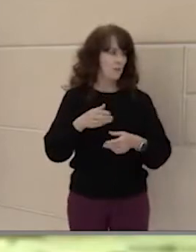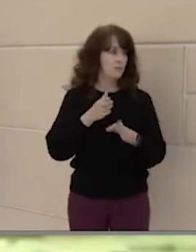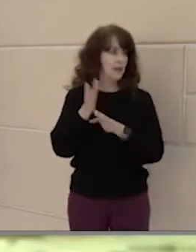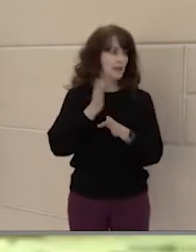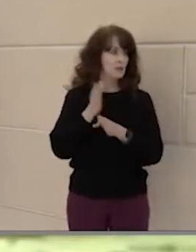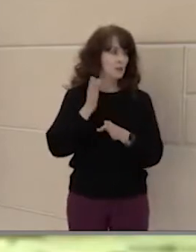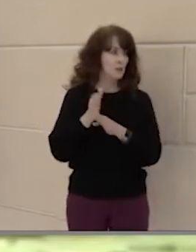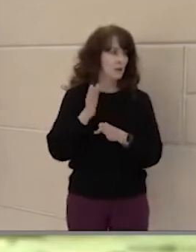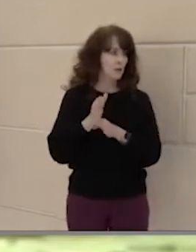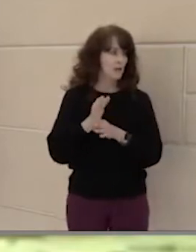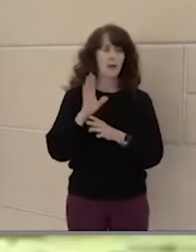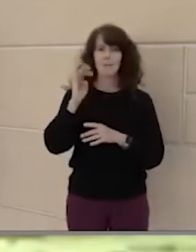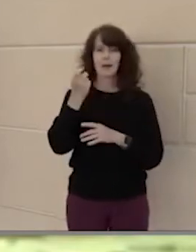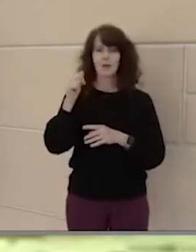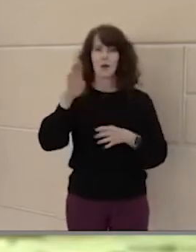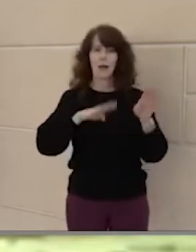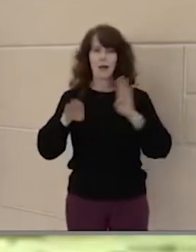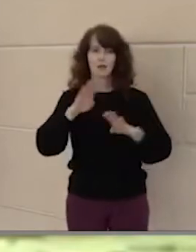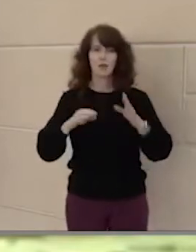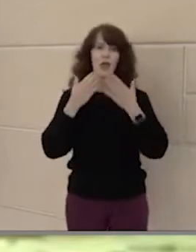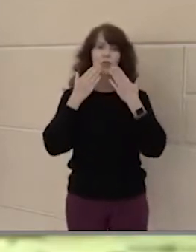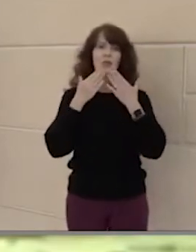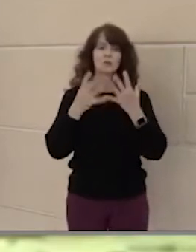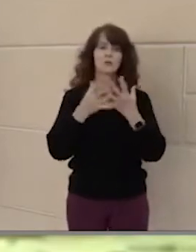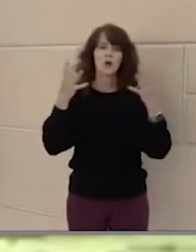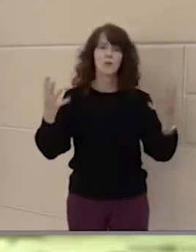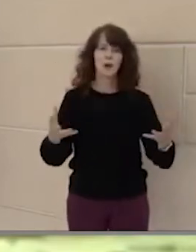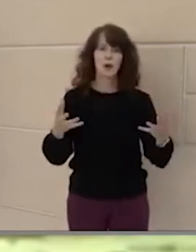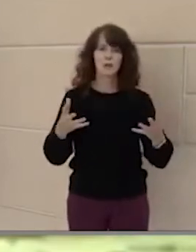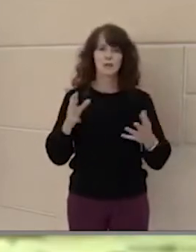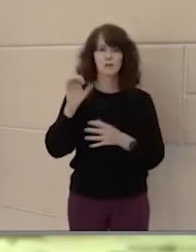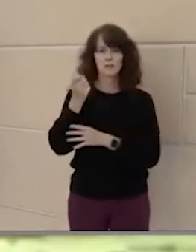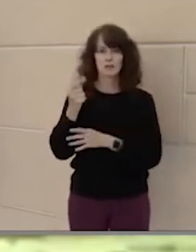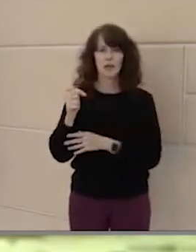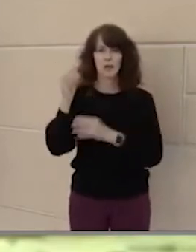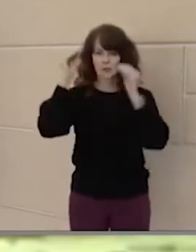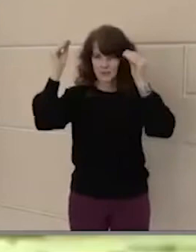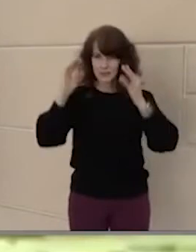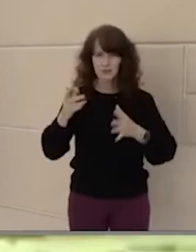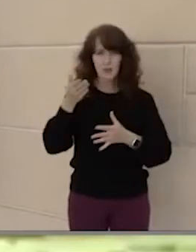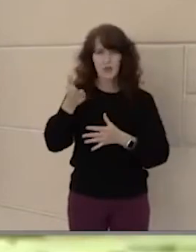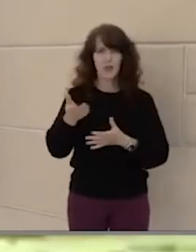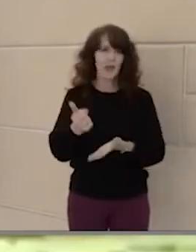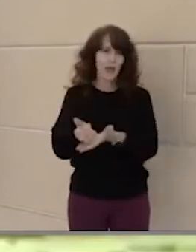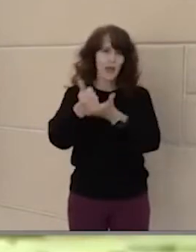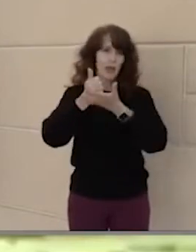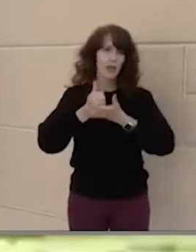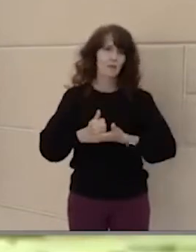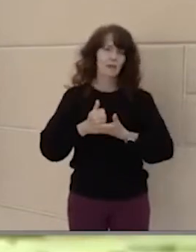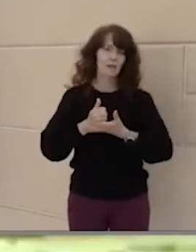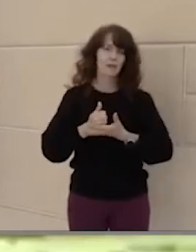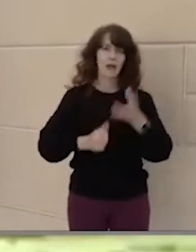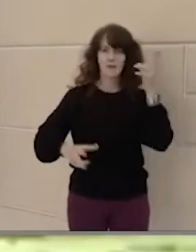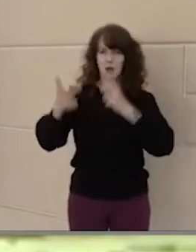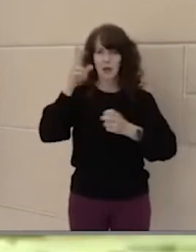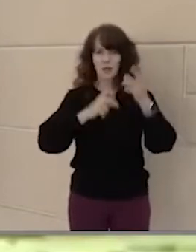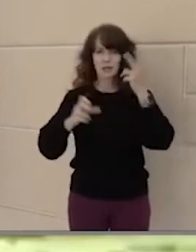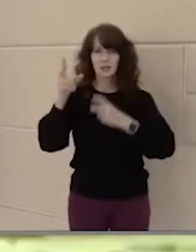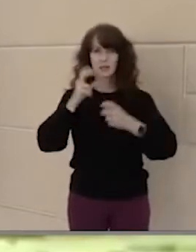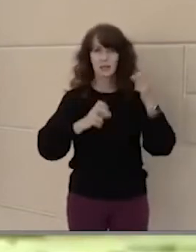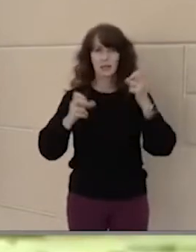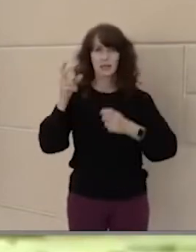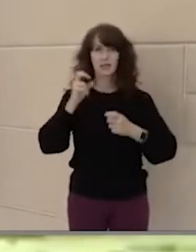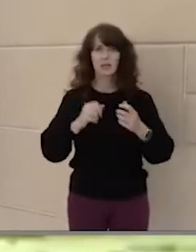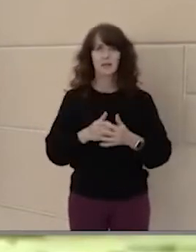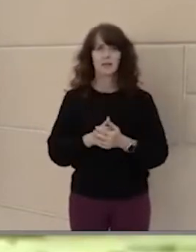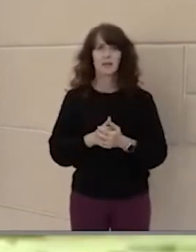school to be an anesthesiologist. Thank you so much to all my teachers at Sato that helped me along the way, and thank you so much for listening and having an amazing